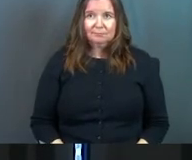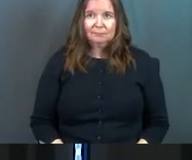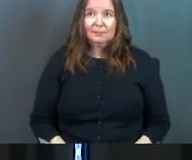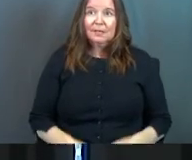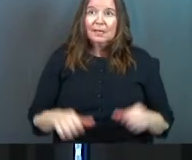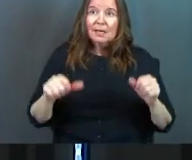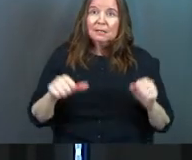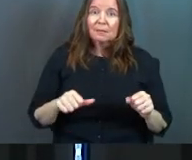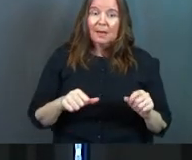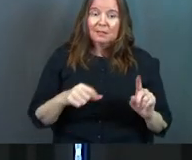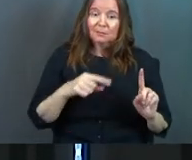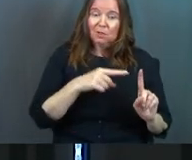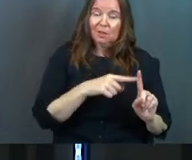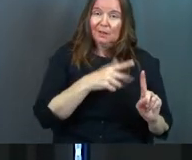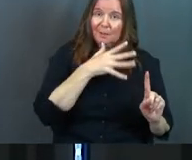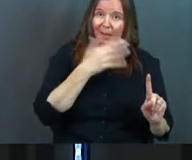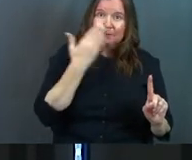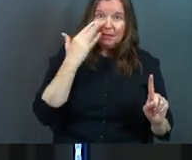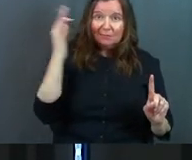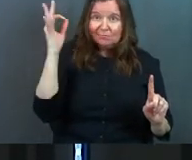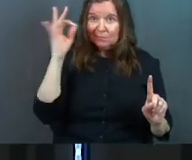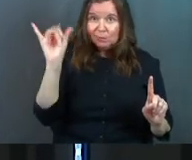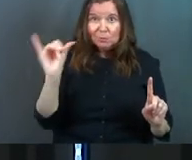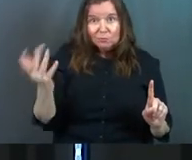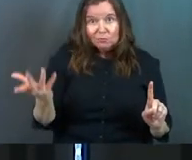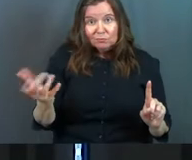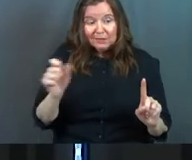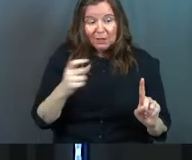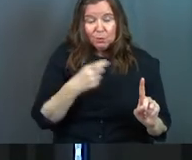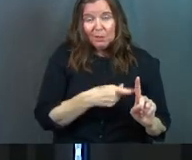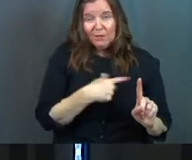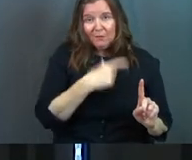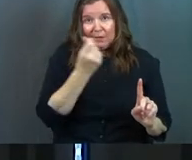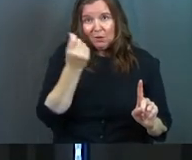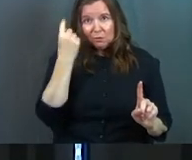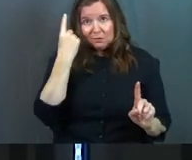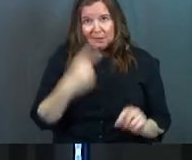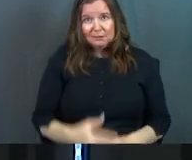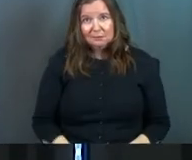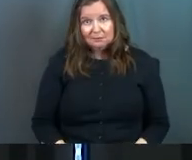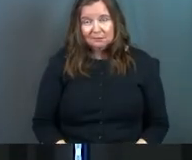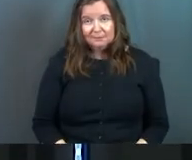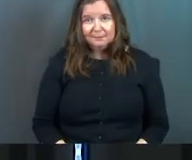Is it possible she didn't know? Could you give her that understanding?